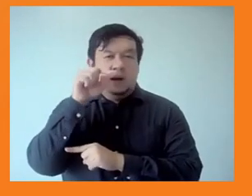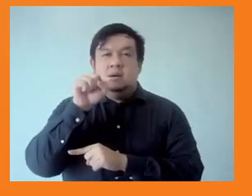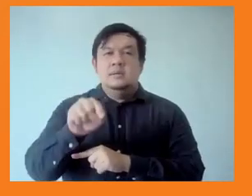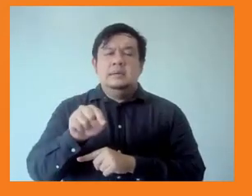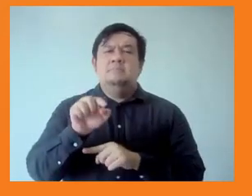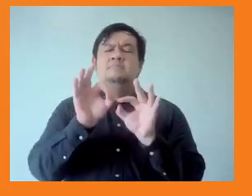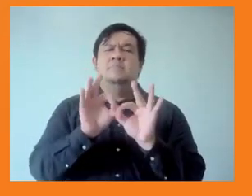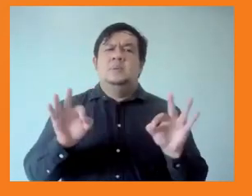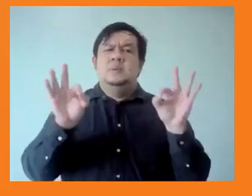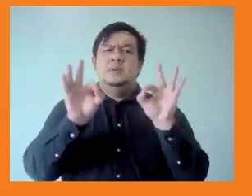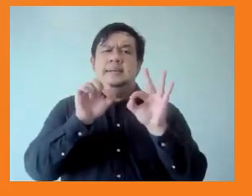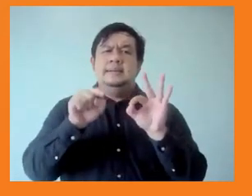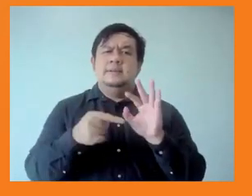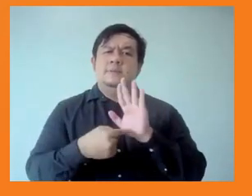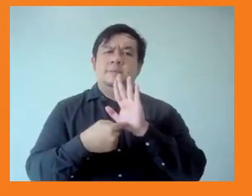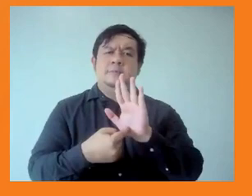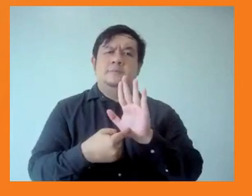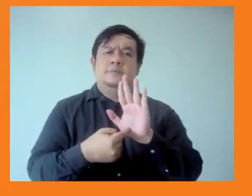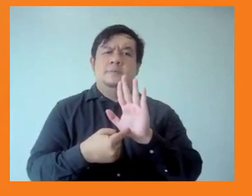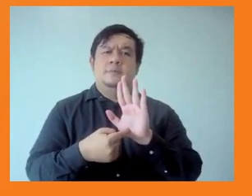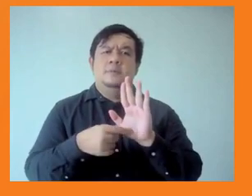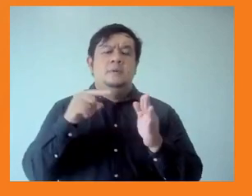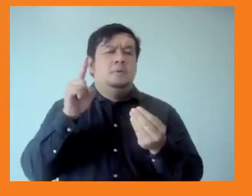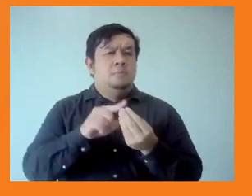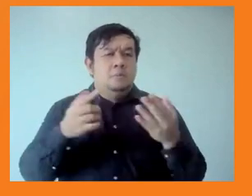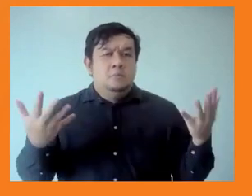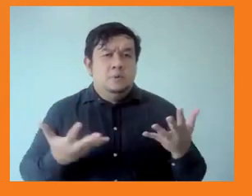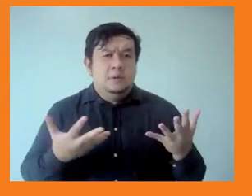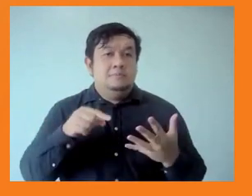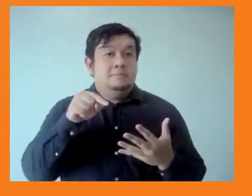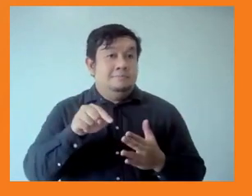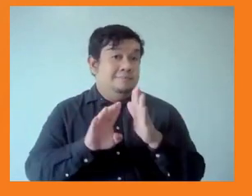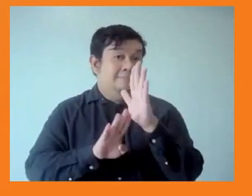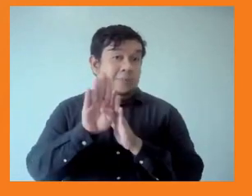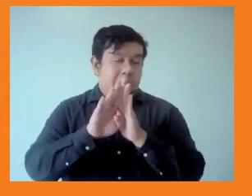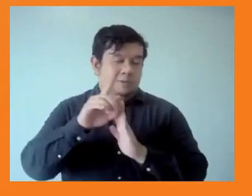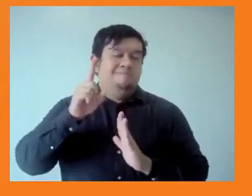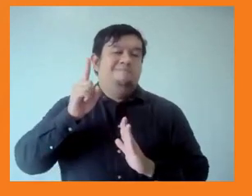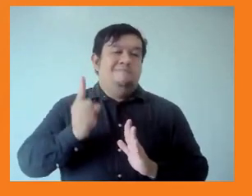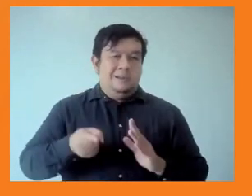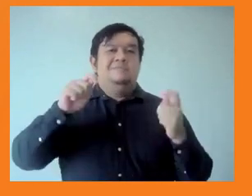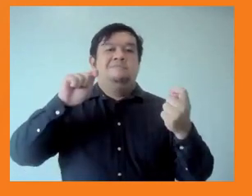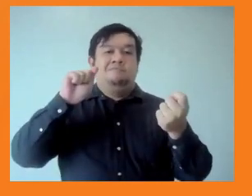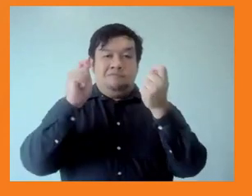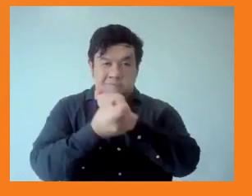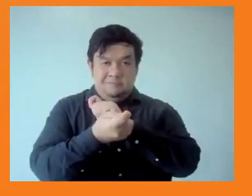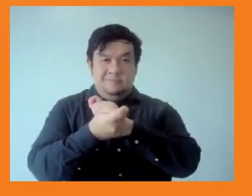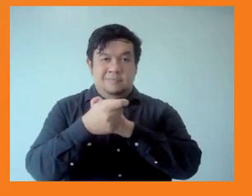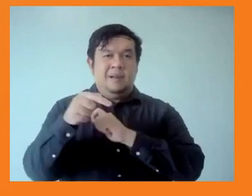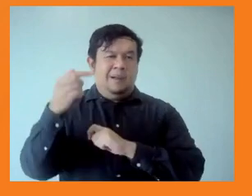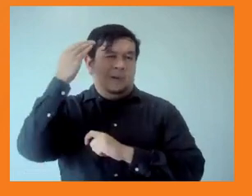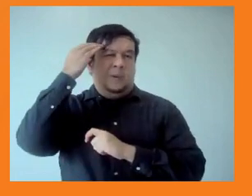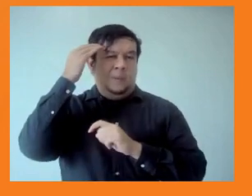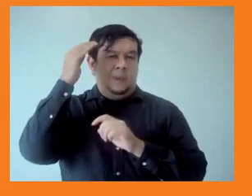framing of the way we think development needs to change, I know that's a very big statement, but it can be done in ways